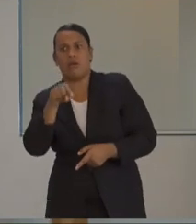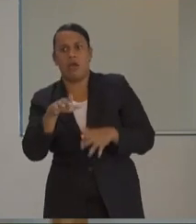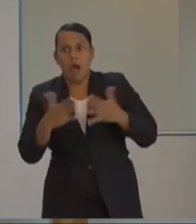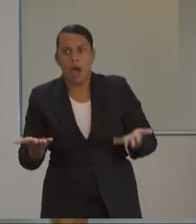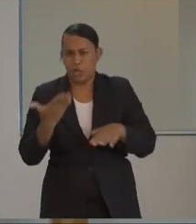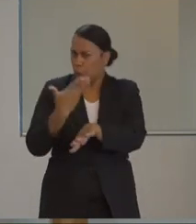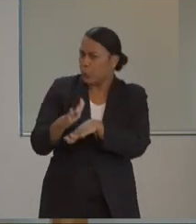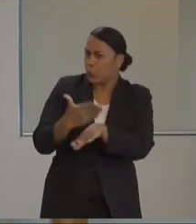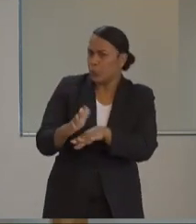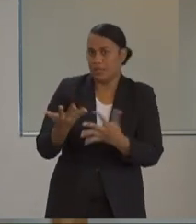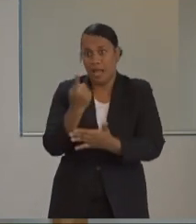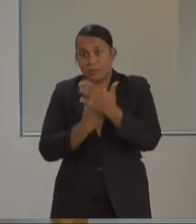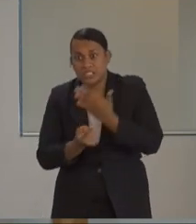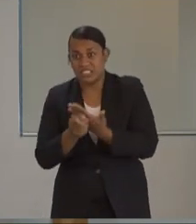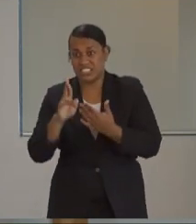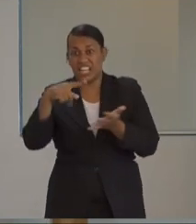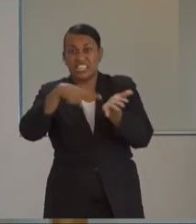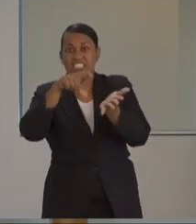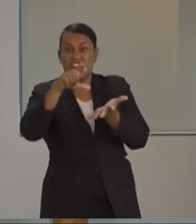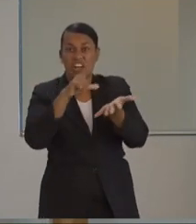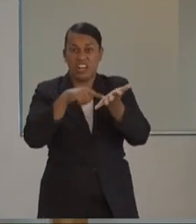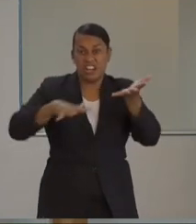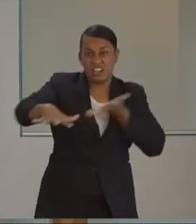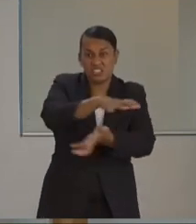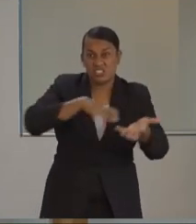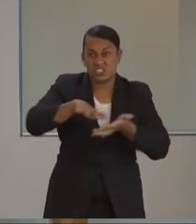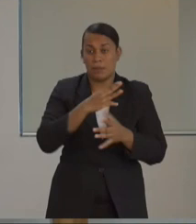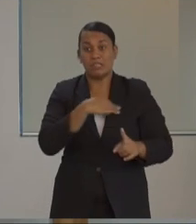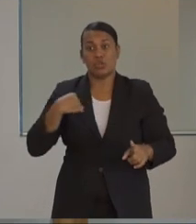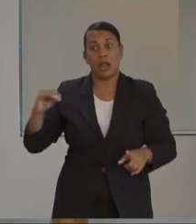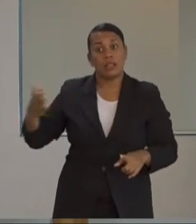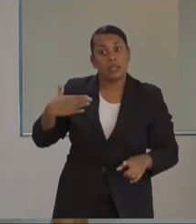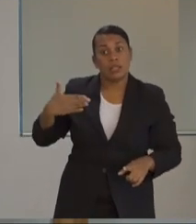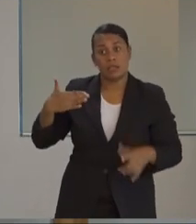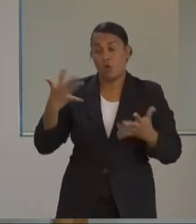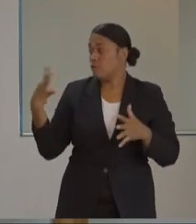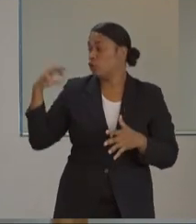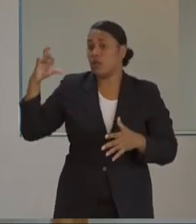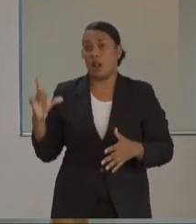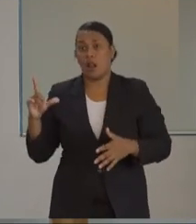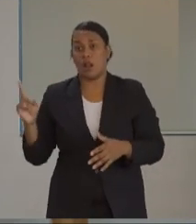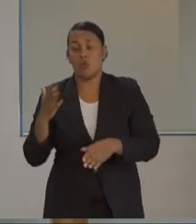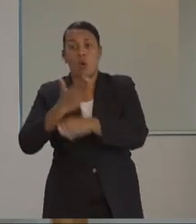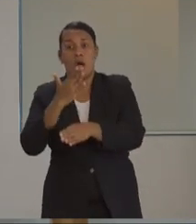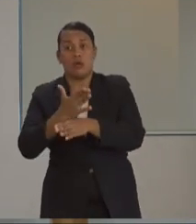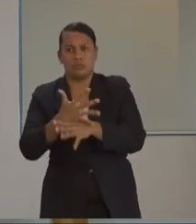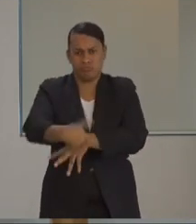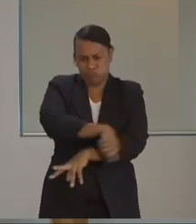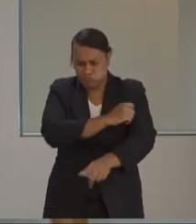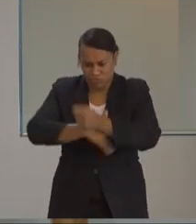Tropical Cyclone Herald, our Ministry of Health officials are working hard around the clock